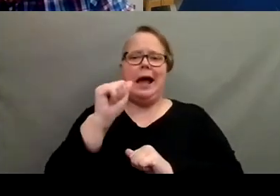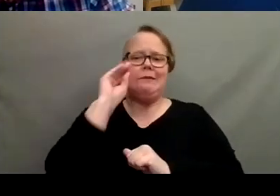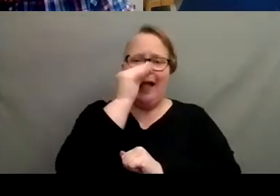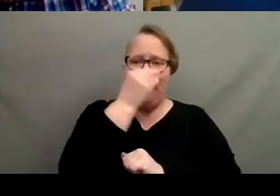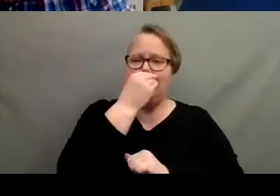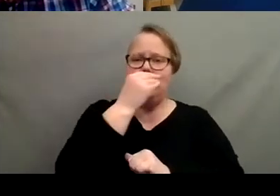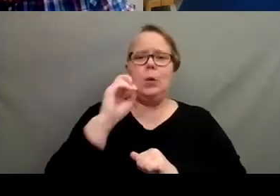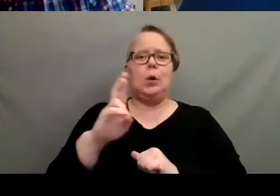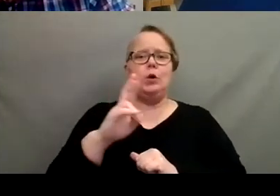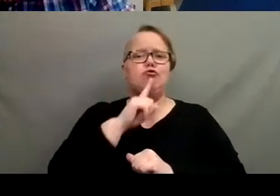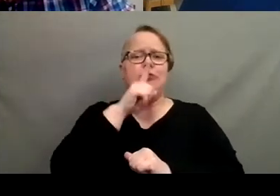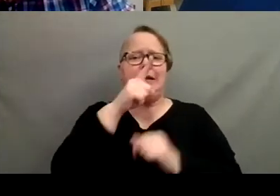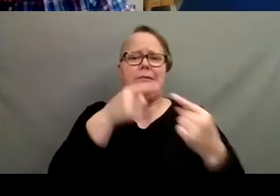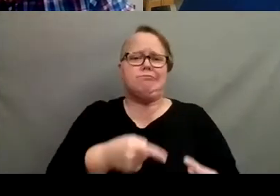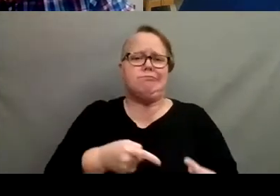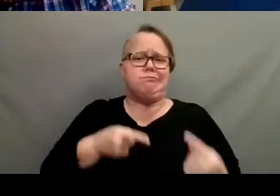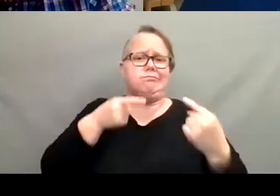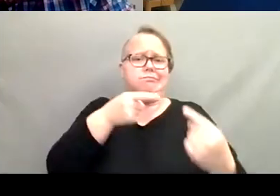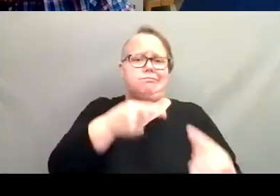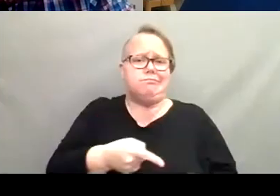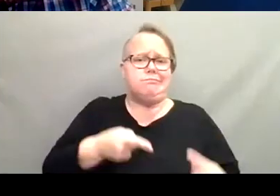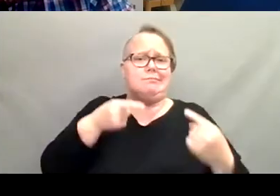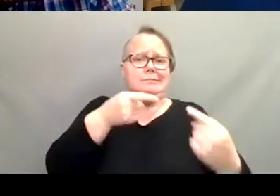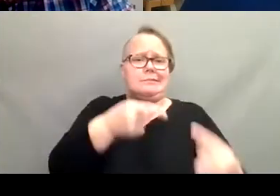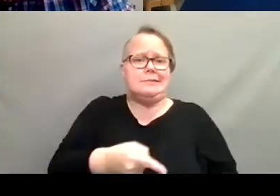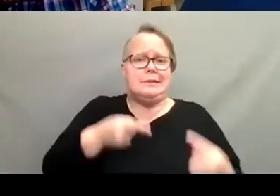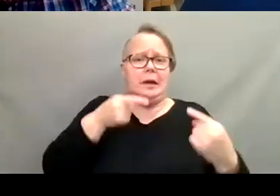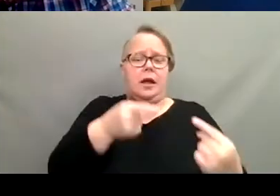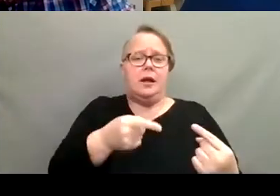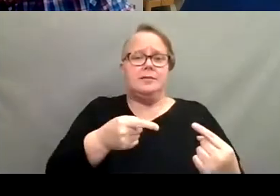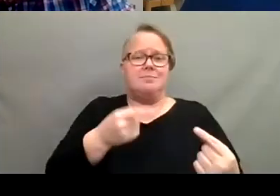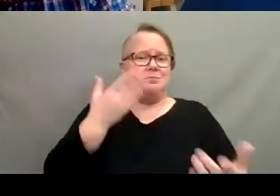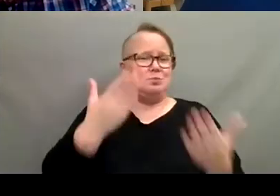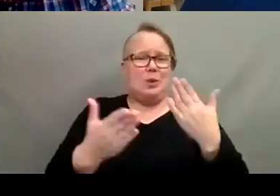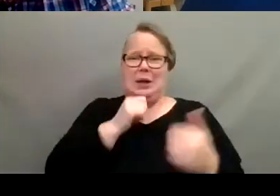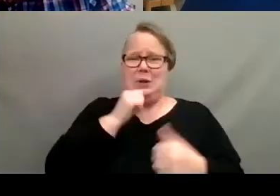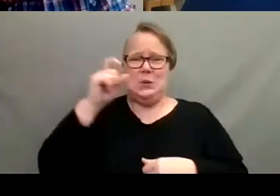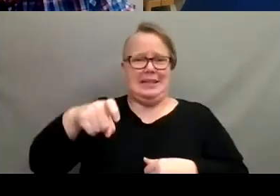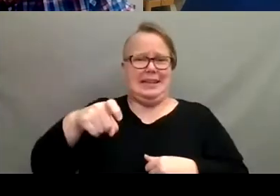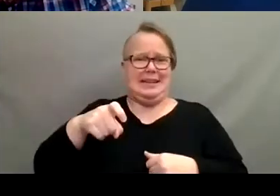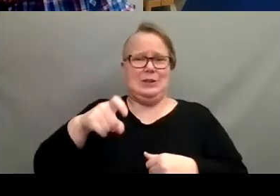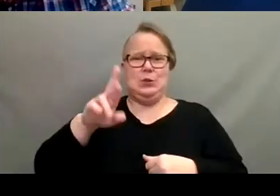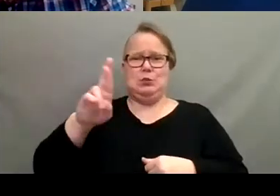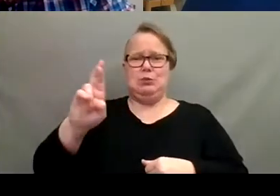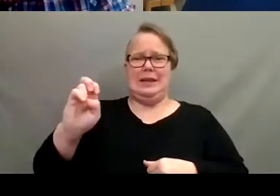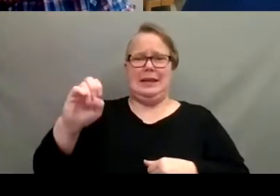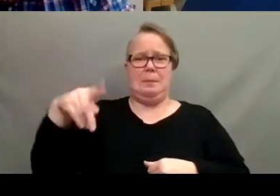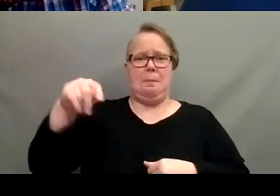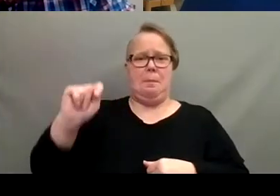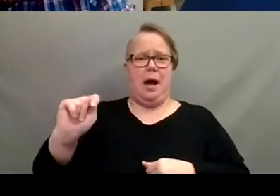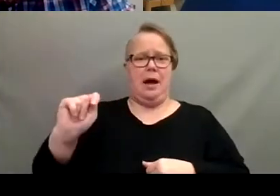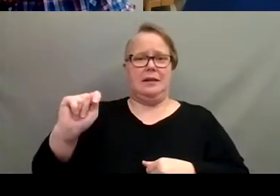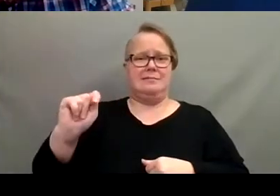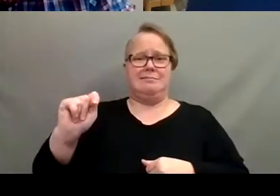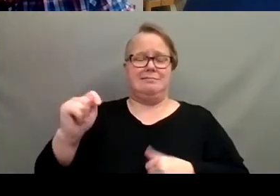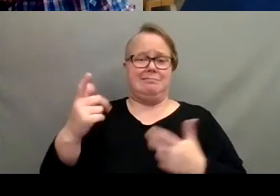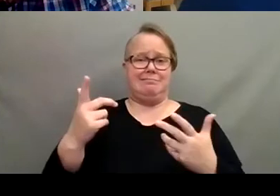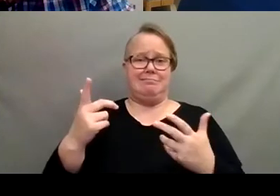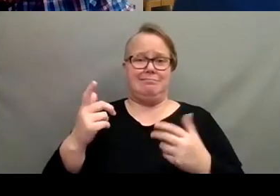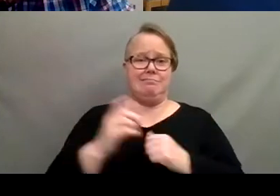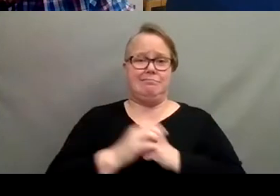it's really struggling, you probably don't need to repot it in the first place.